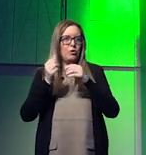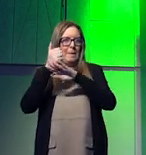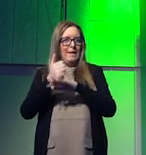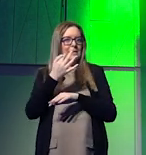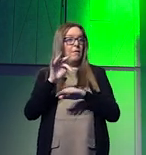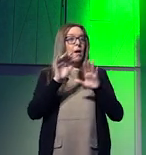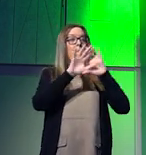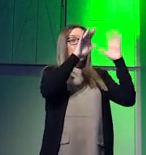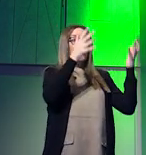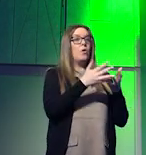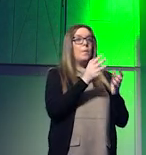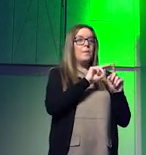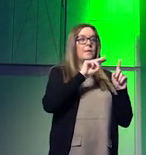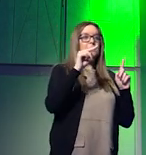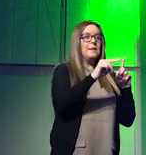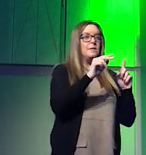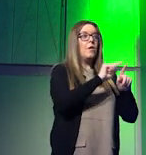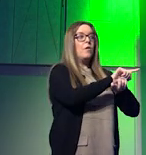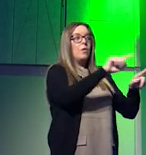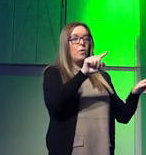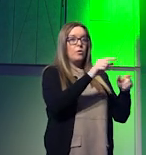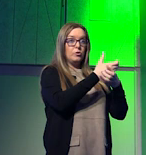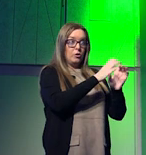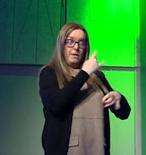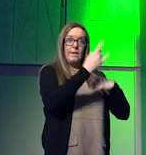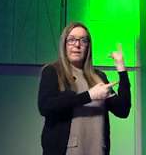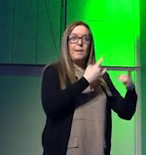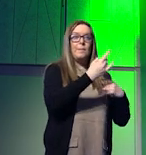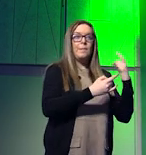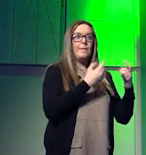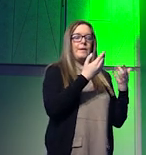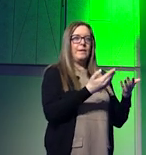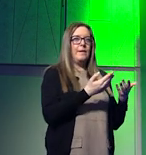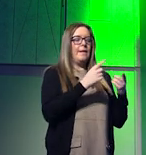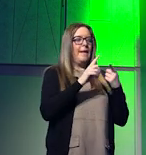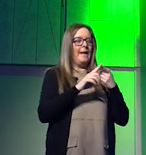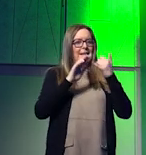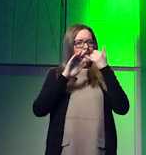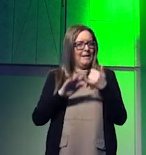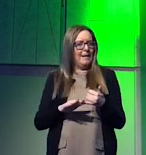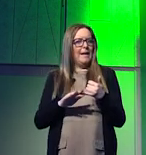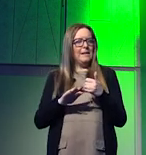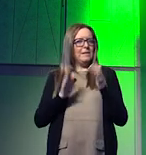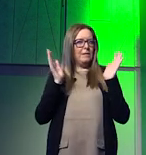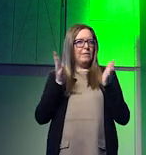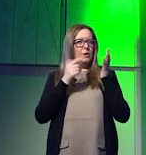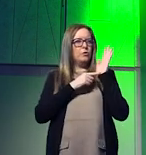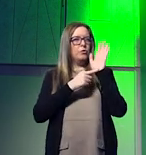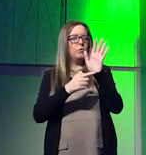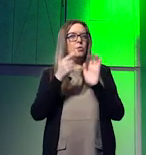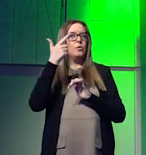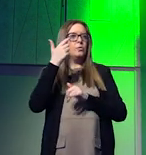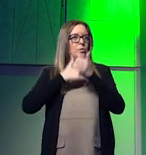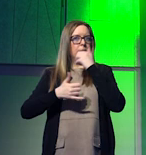those countries at the moment that this is playing out. And the final, you know, sort of map that I had shown also two years ago, which gives you a